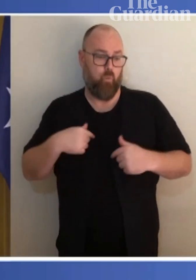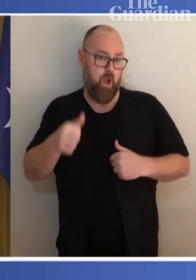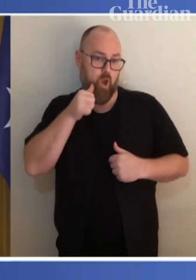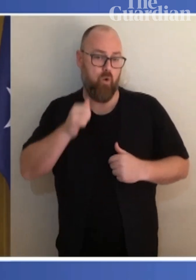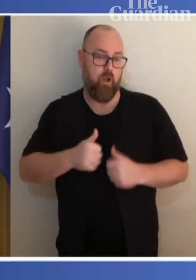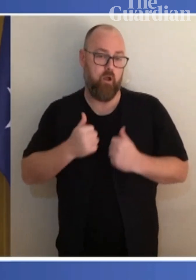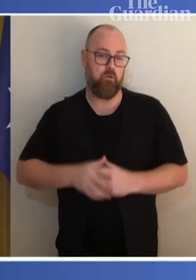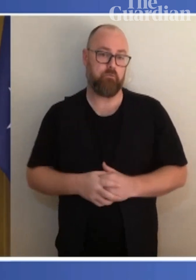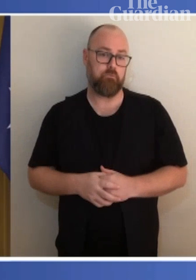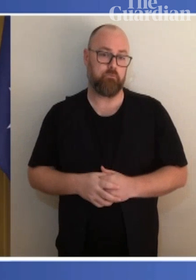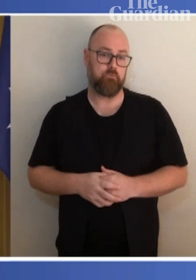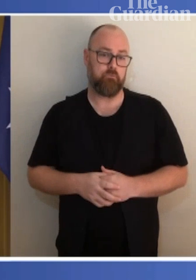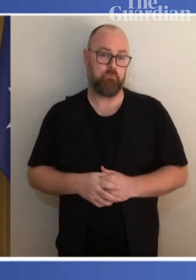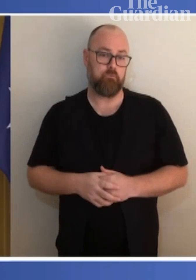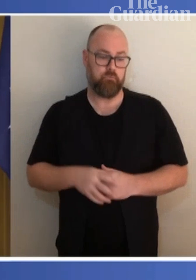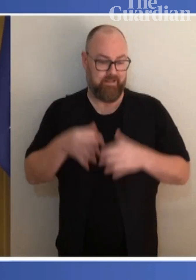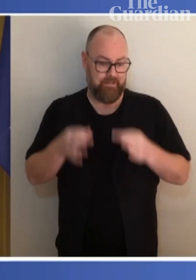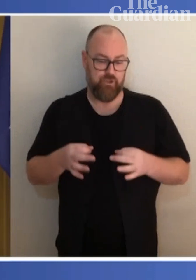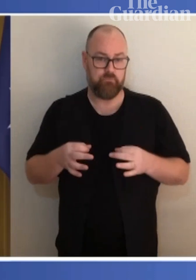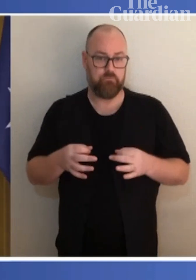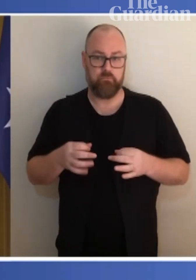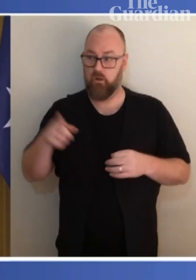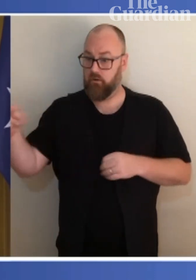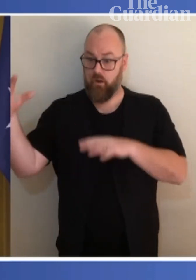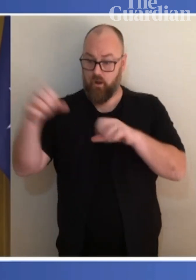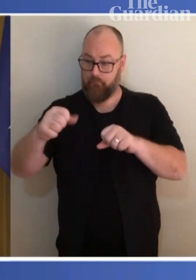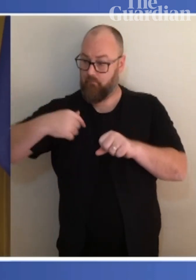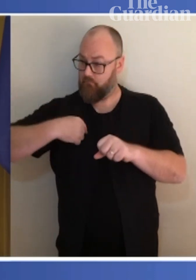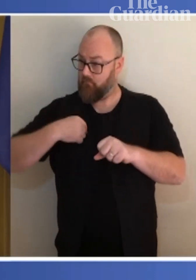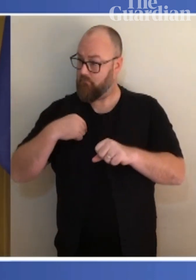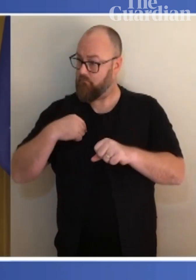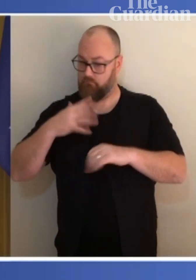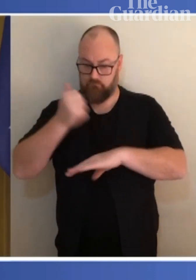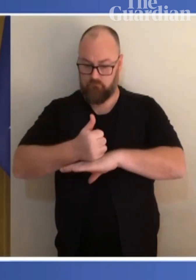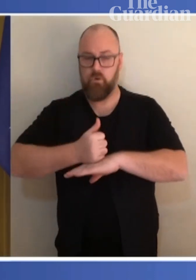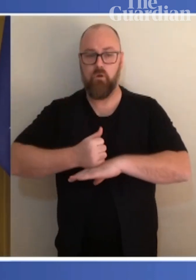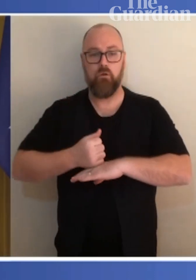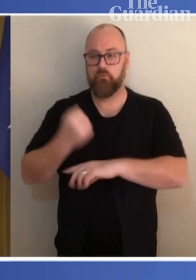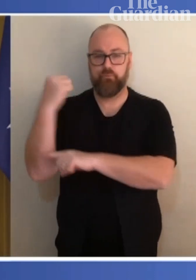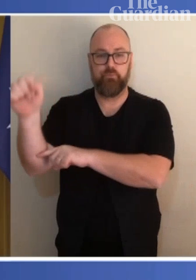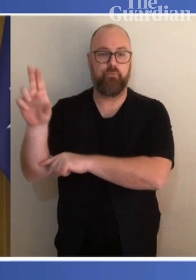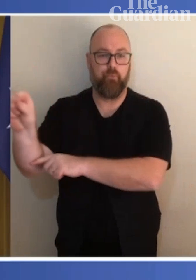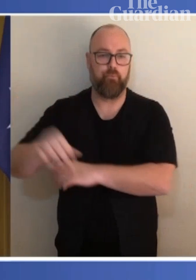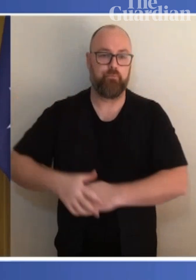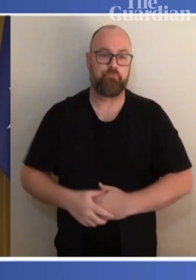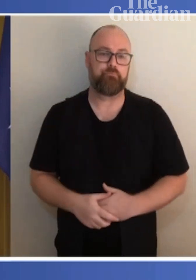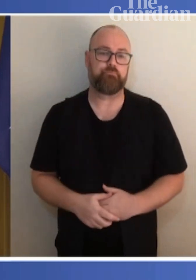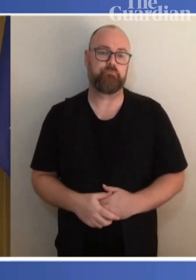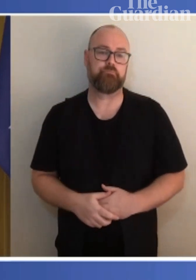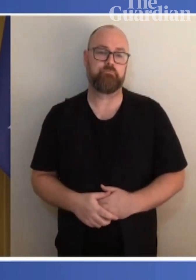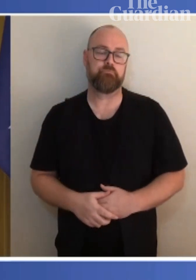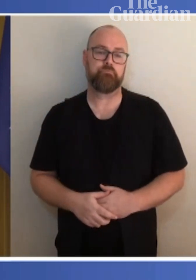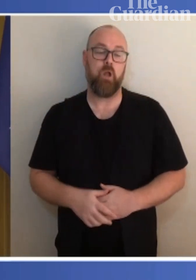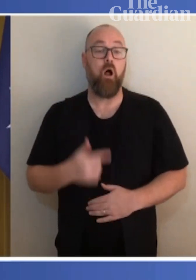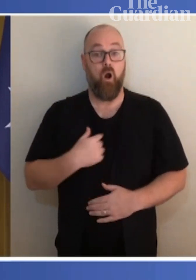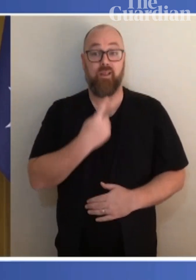possession of the site. But can I make this point? The national security threat that was